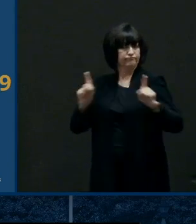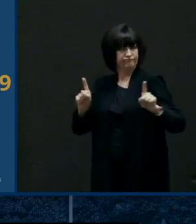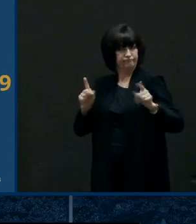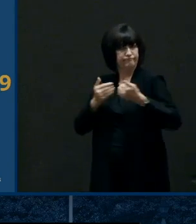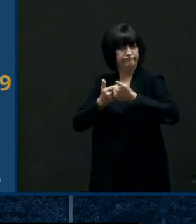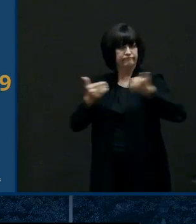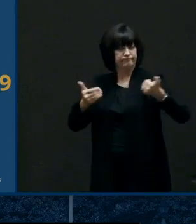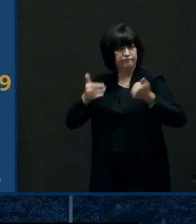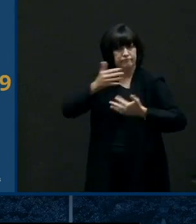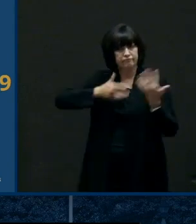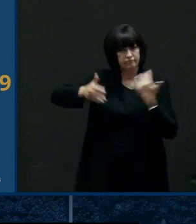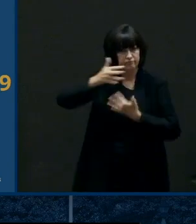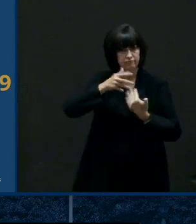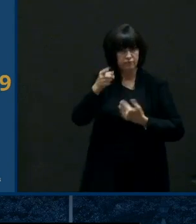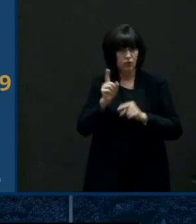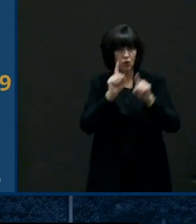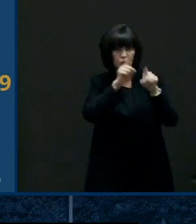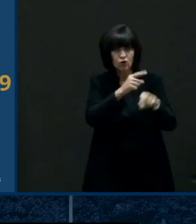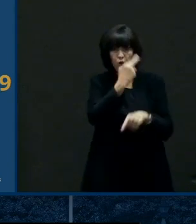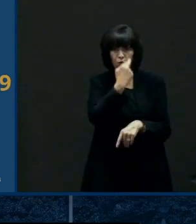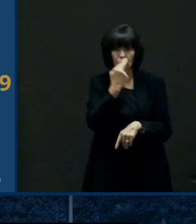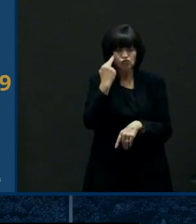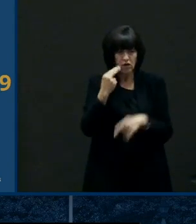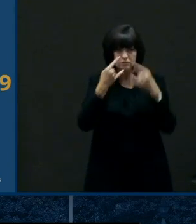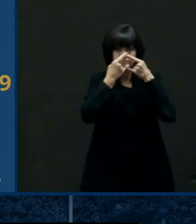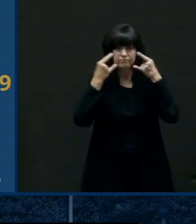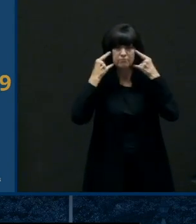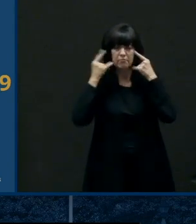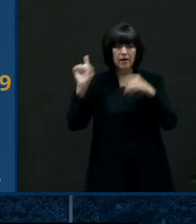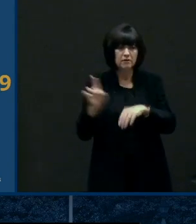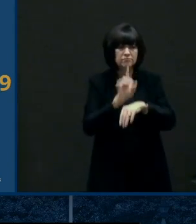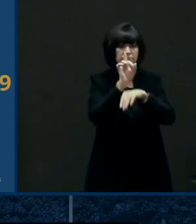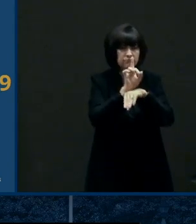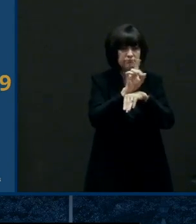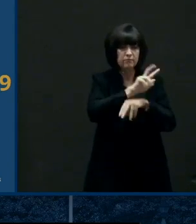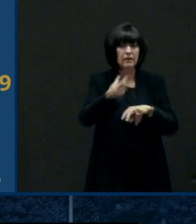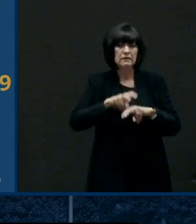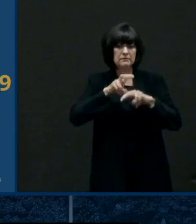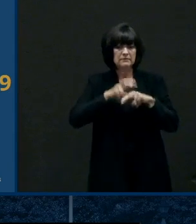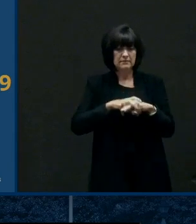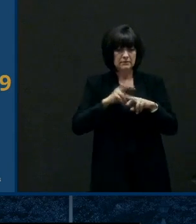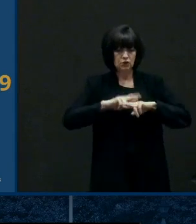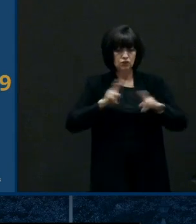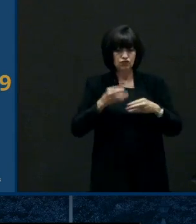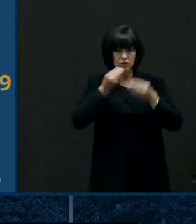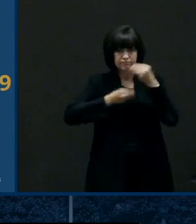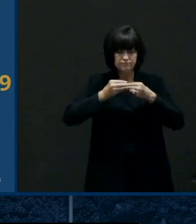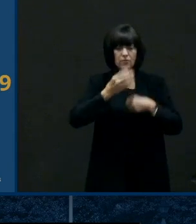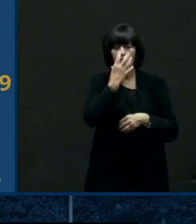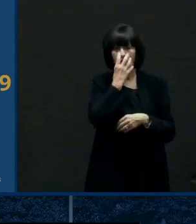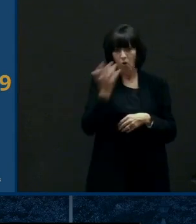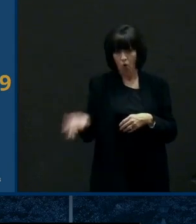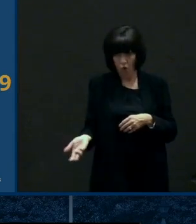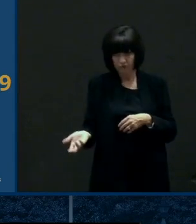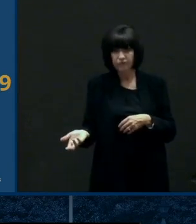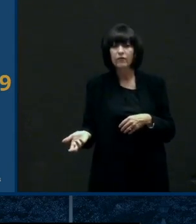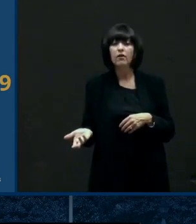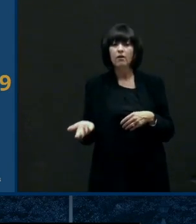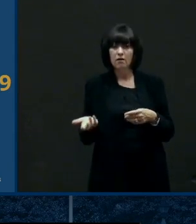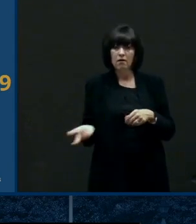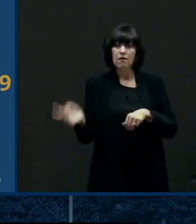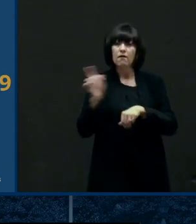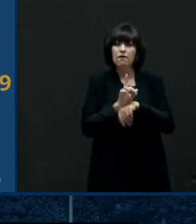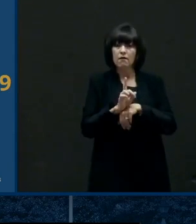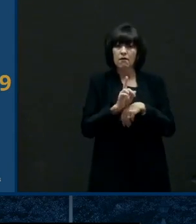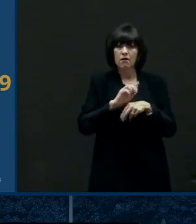you go into restaurants to to be separate and follow the instructions and if you run a business like that uh you're following